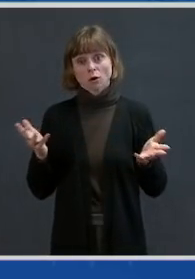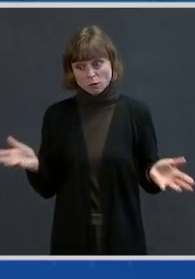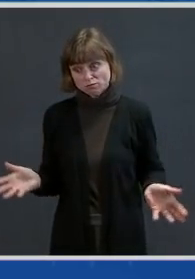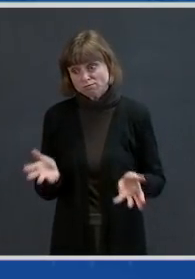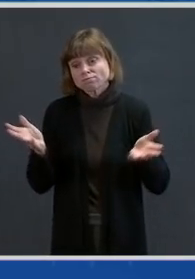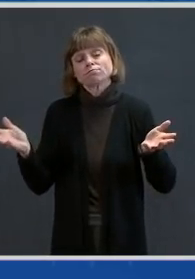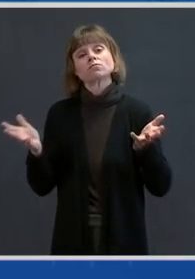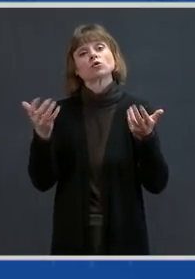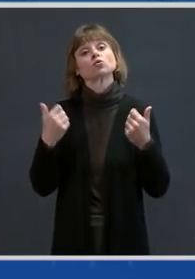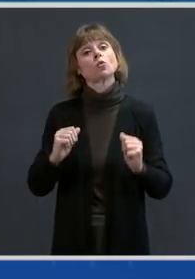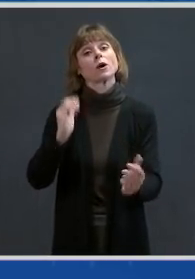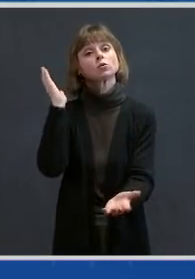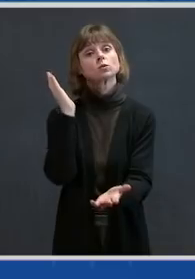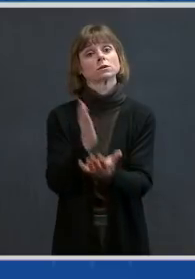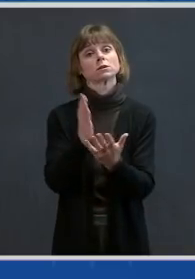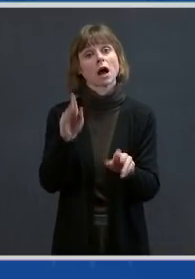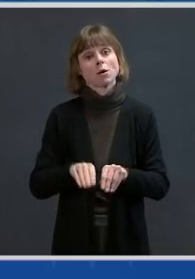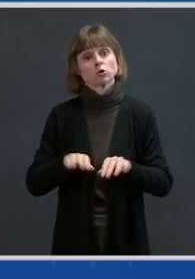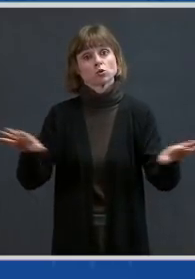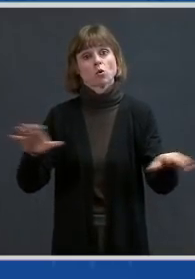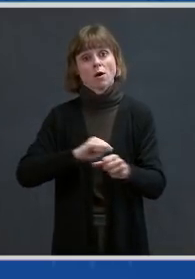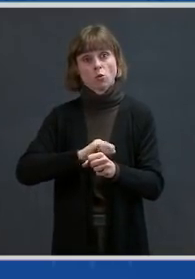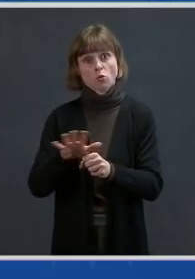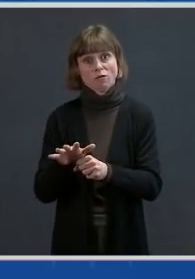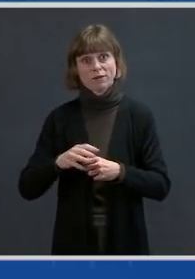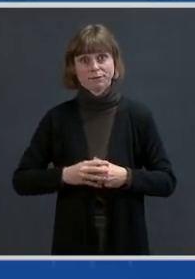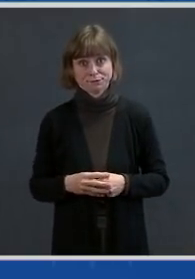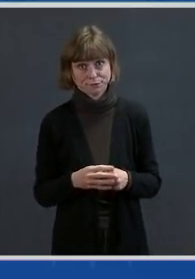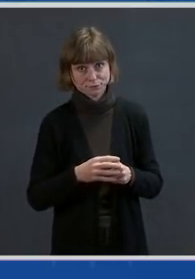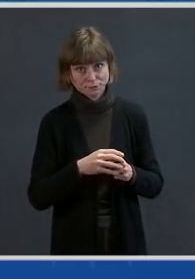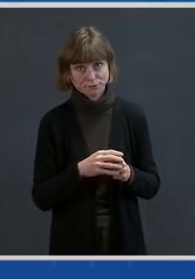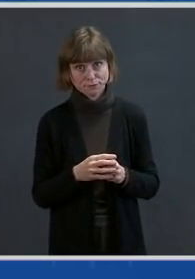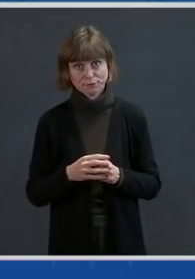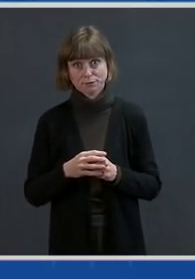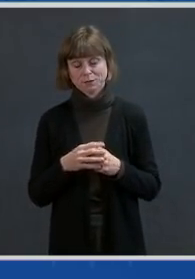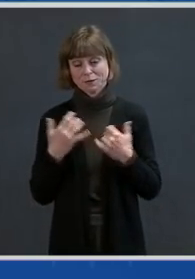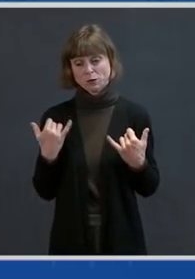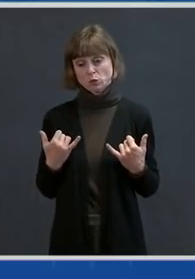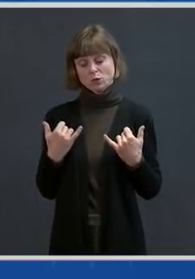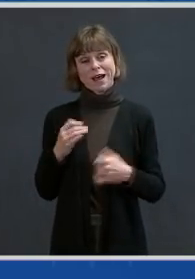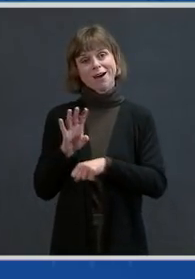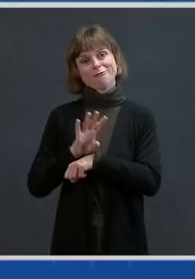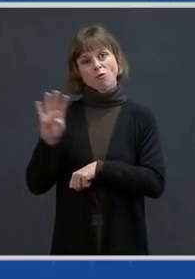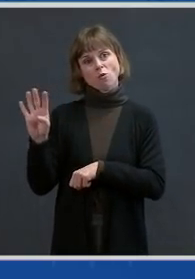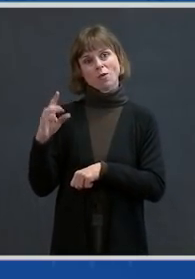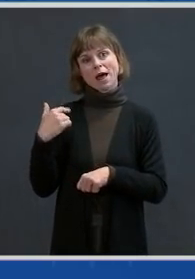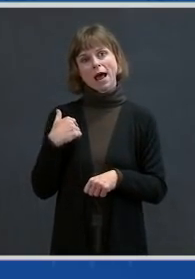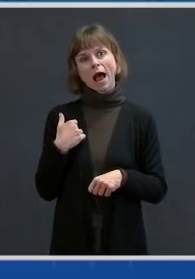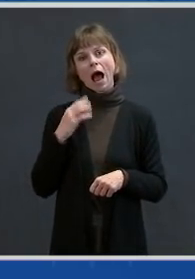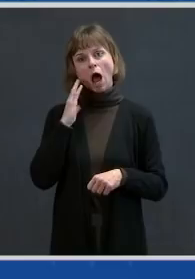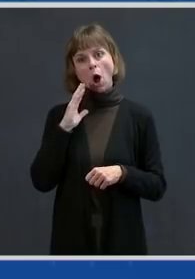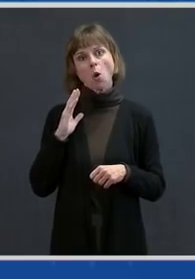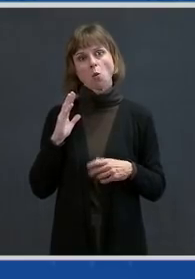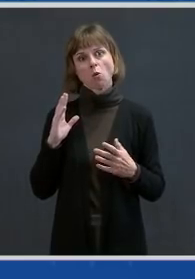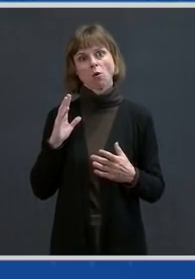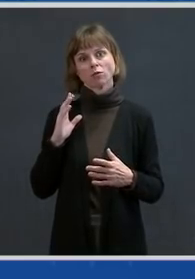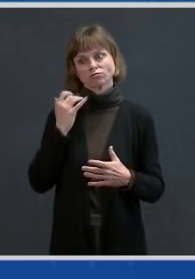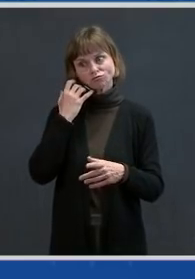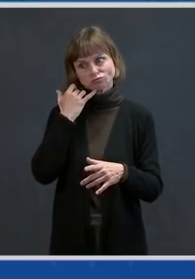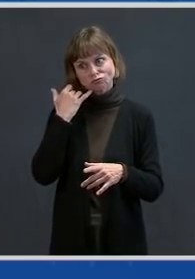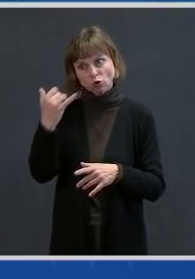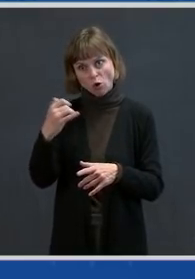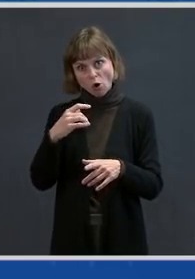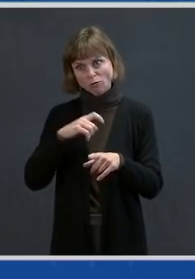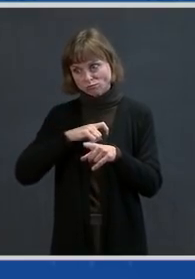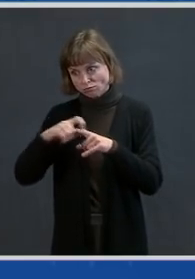COVID-19. This afternoon at 4 p.m., I will be hosting a call with thousands of business owners to lay out